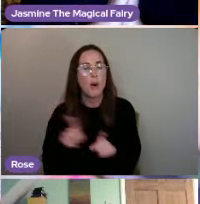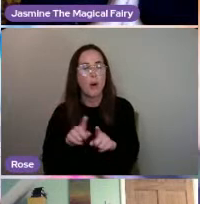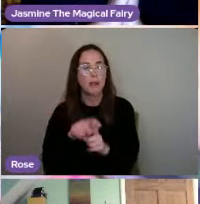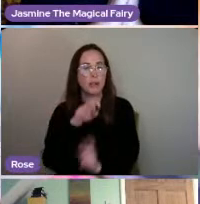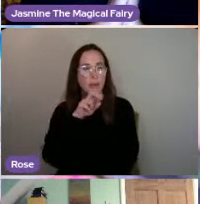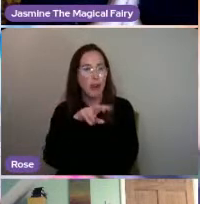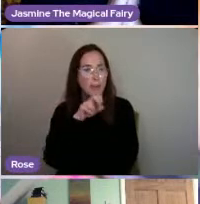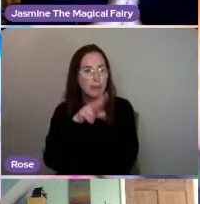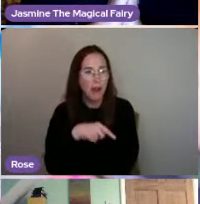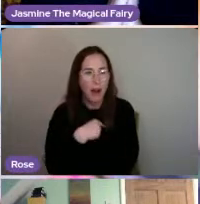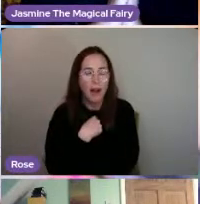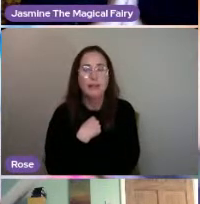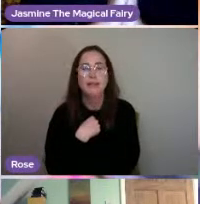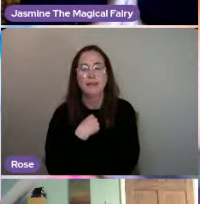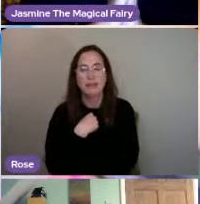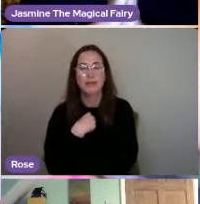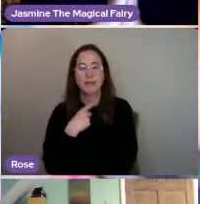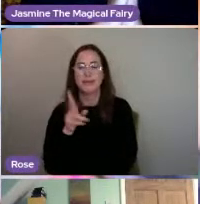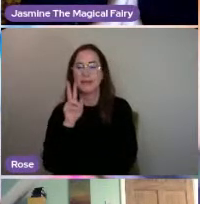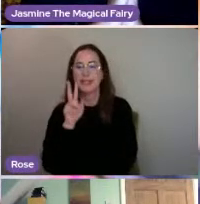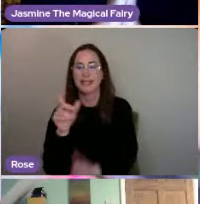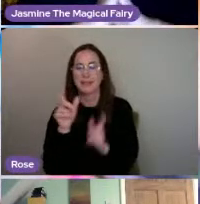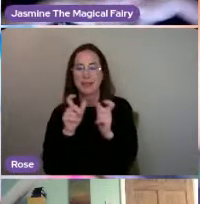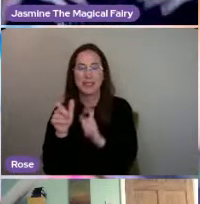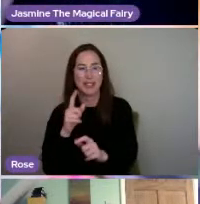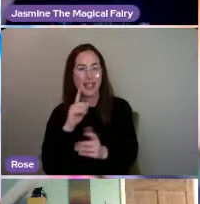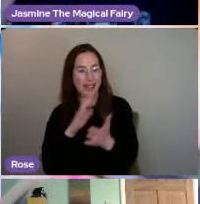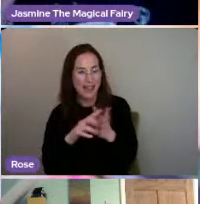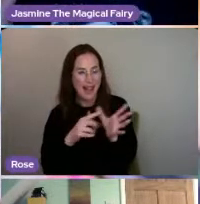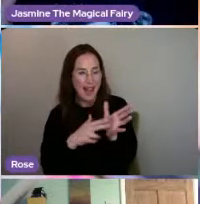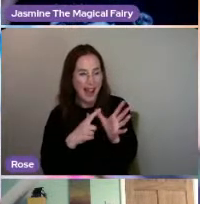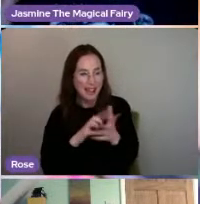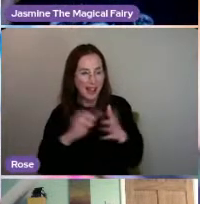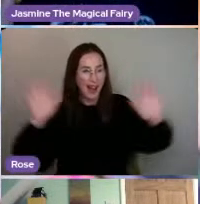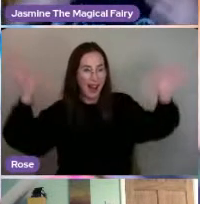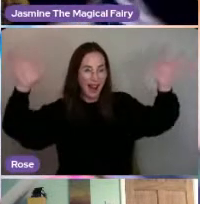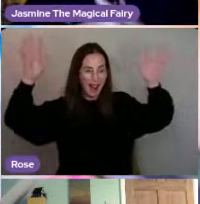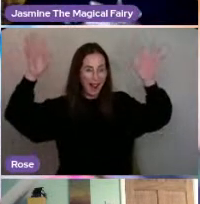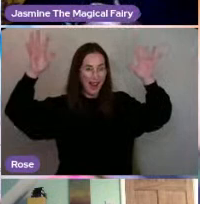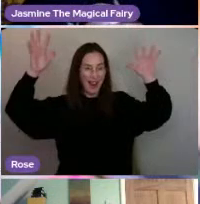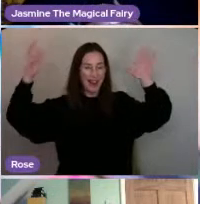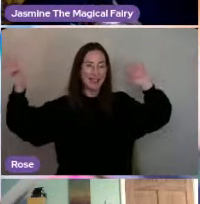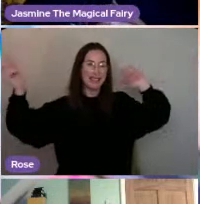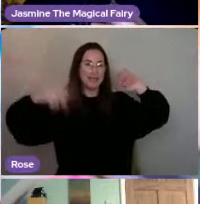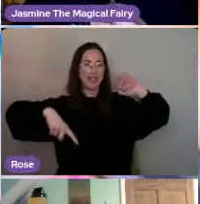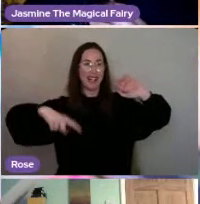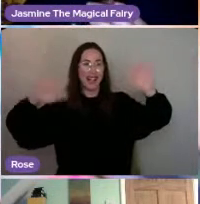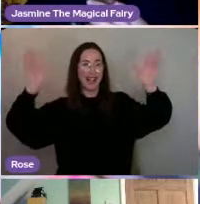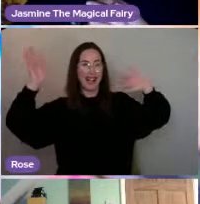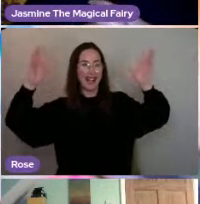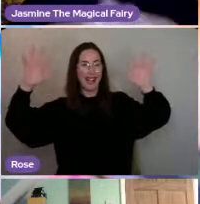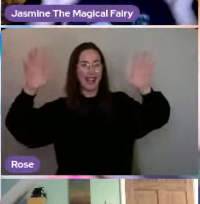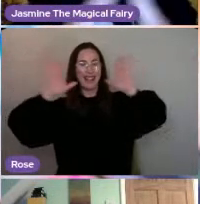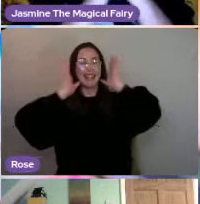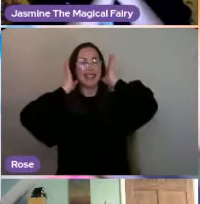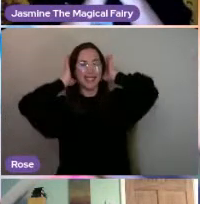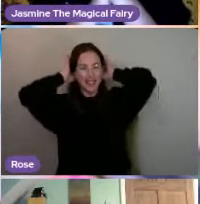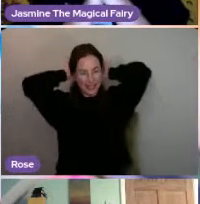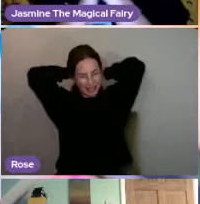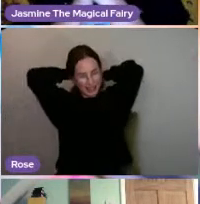is showing me his snakes. I think Hannah's back on. So, Hannah, the fairy is making her snakes.